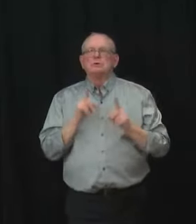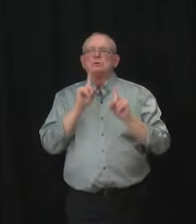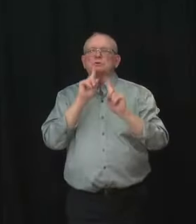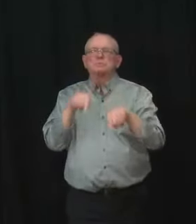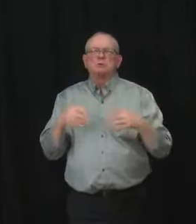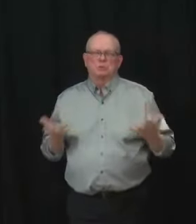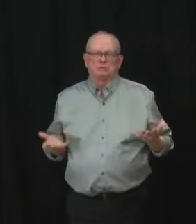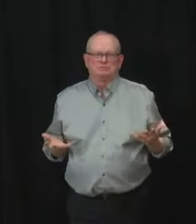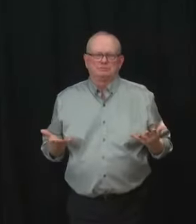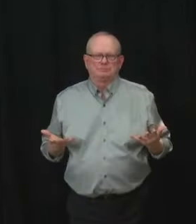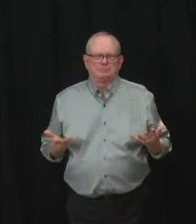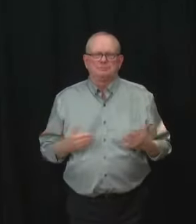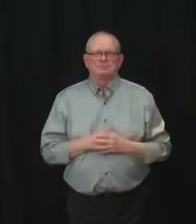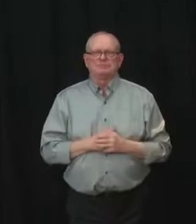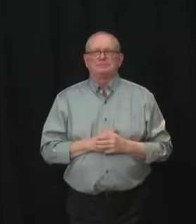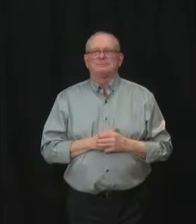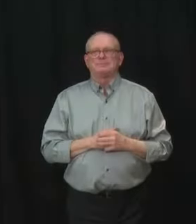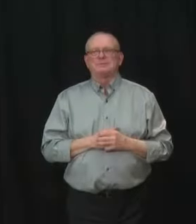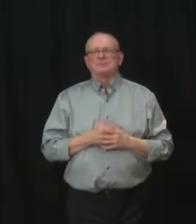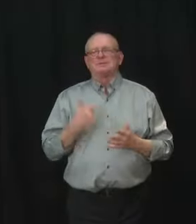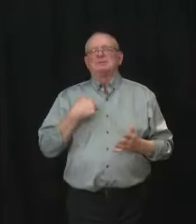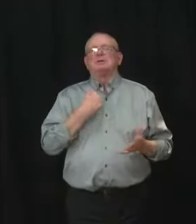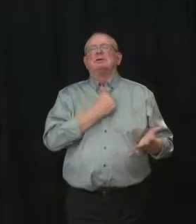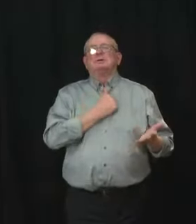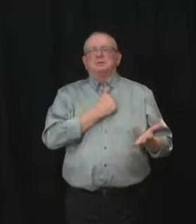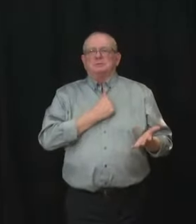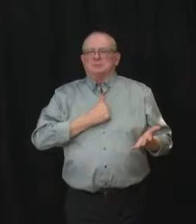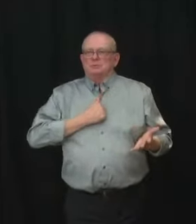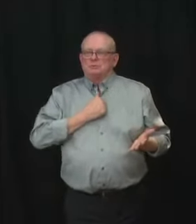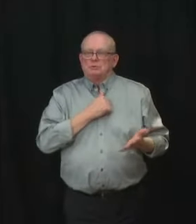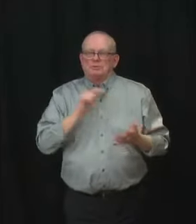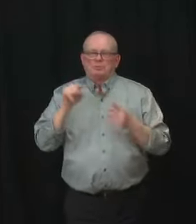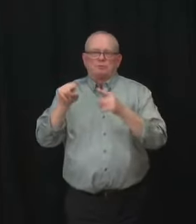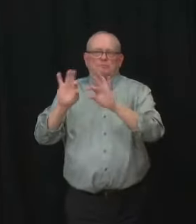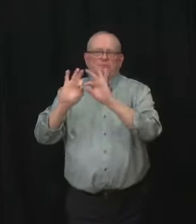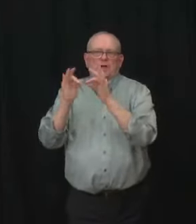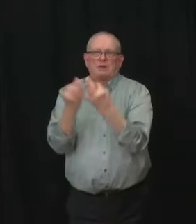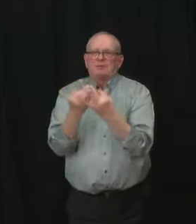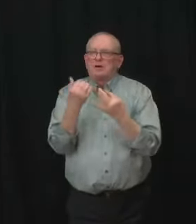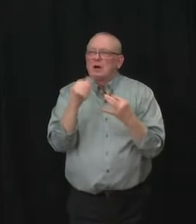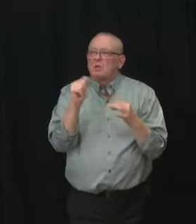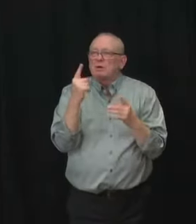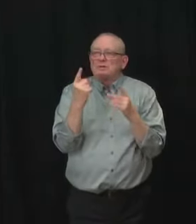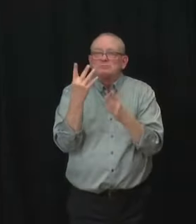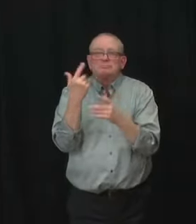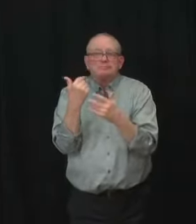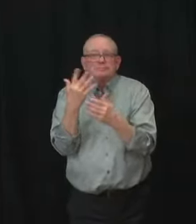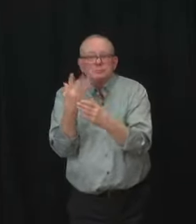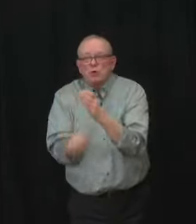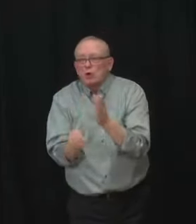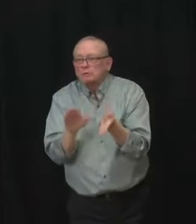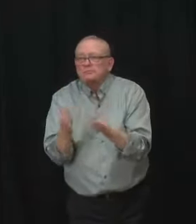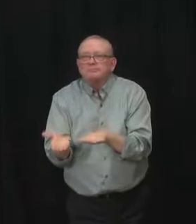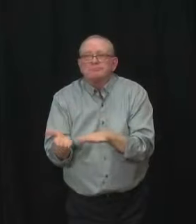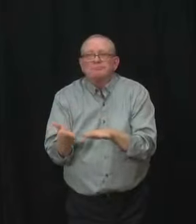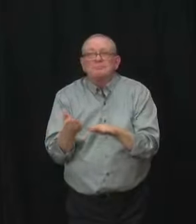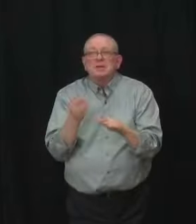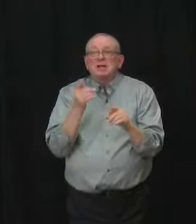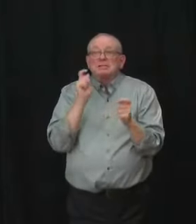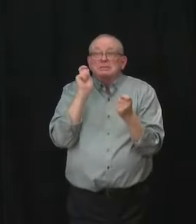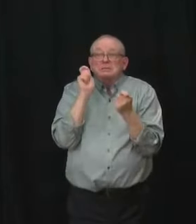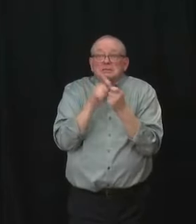who's passed away in our in our system. I don't have all the details on this. I've just I just heard about it. I know that AHS is